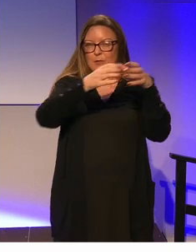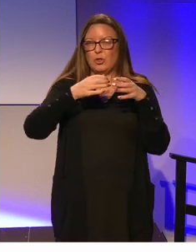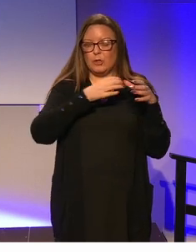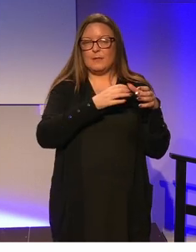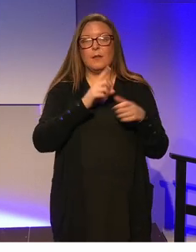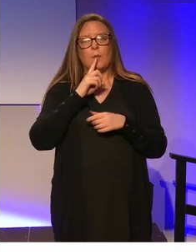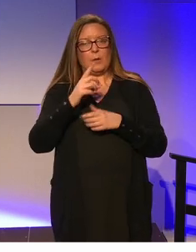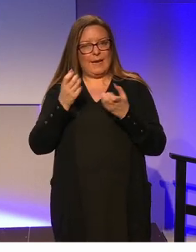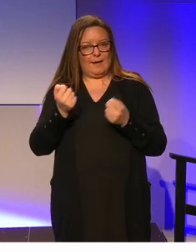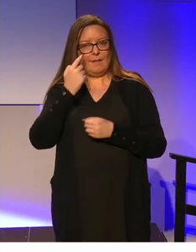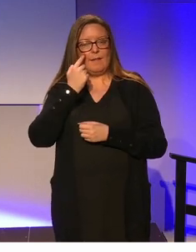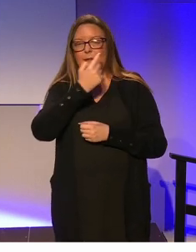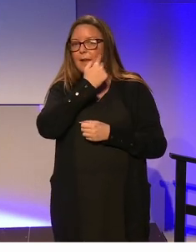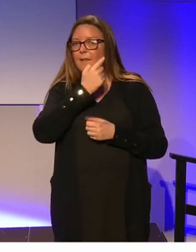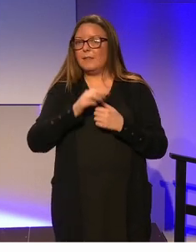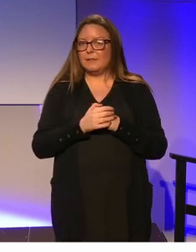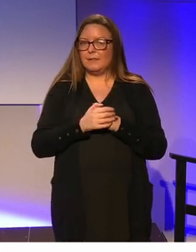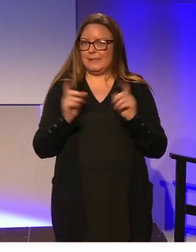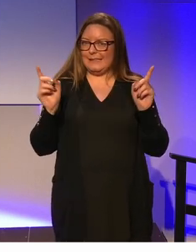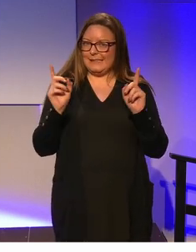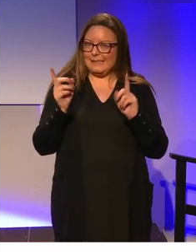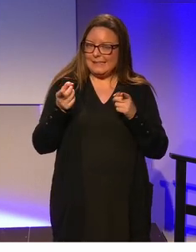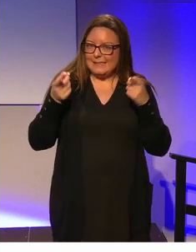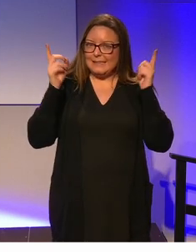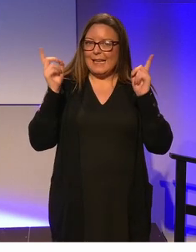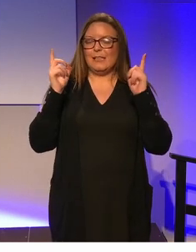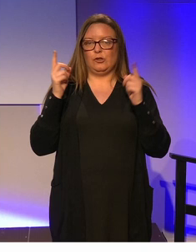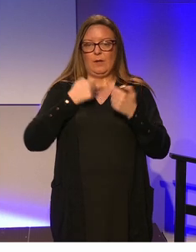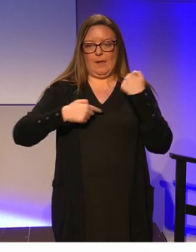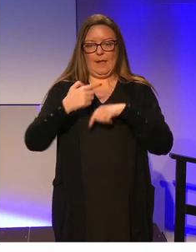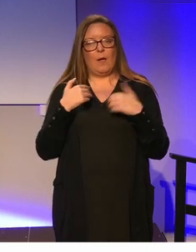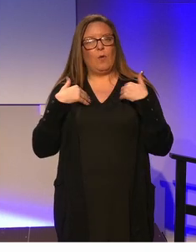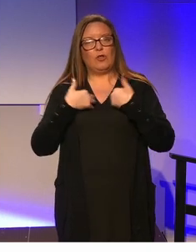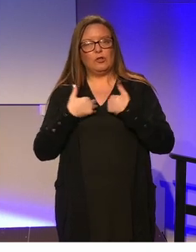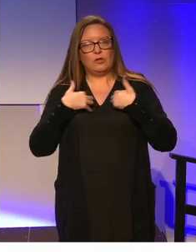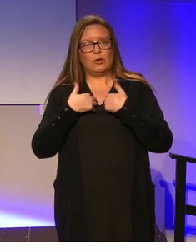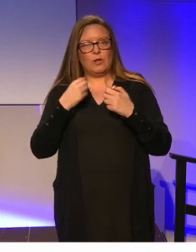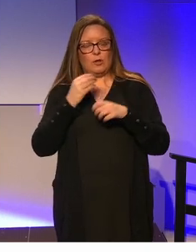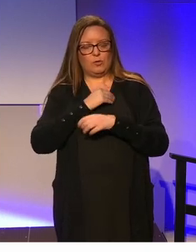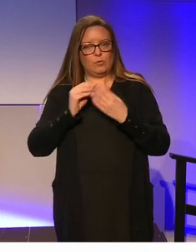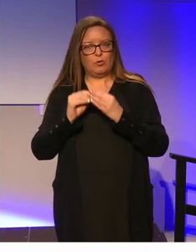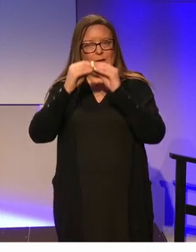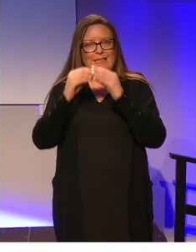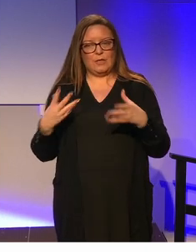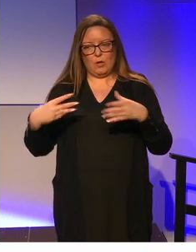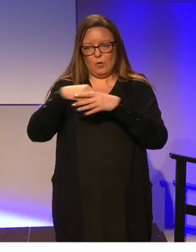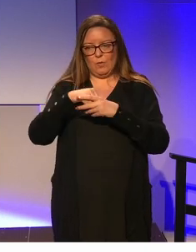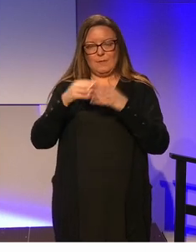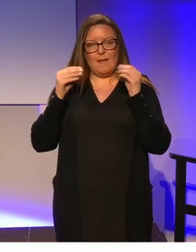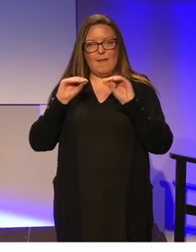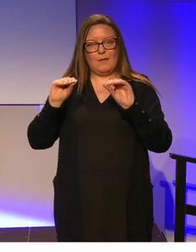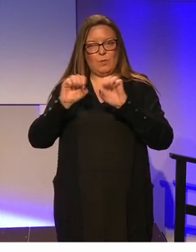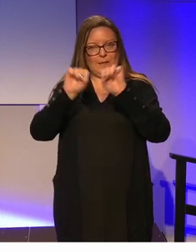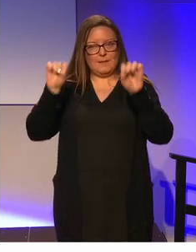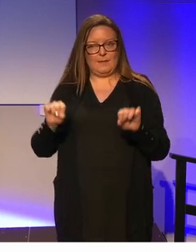There is evidence at this juncture of a danger that our concern to create an inclusive education system where diversity